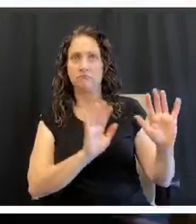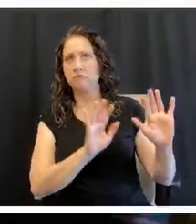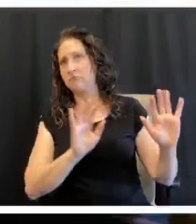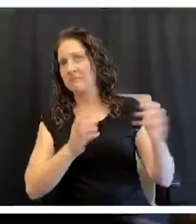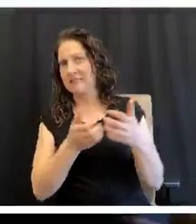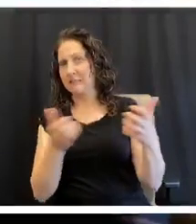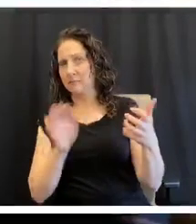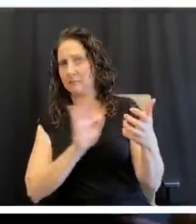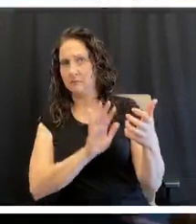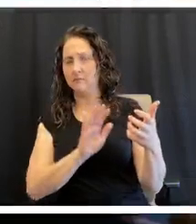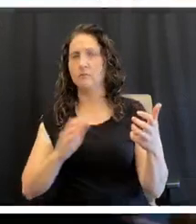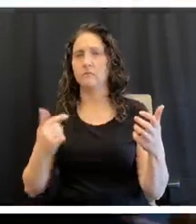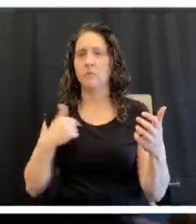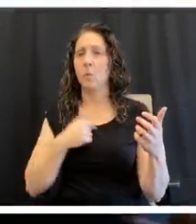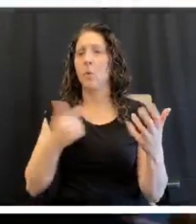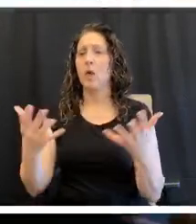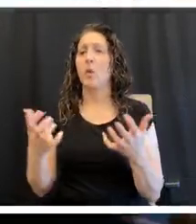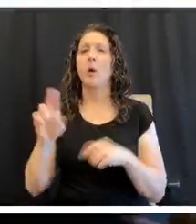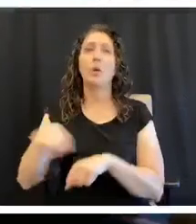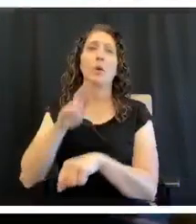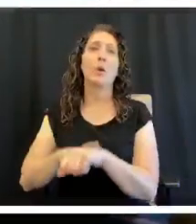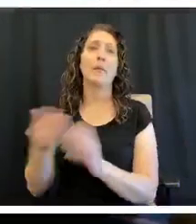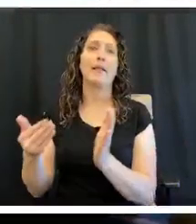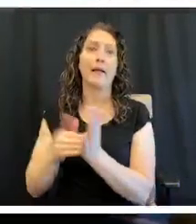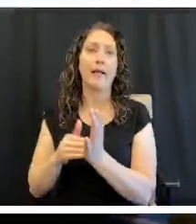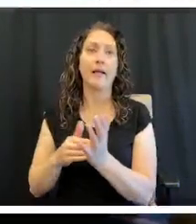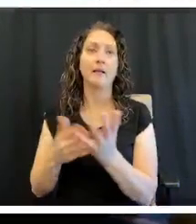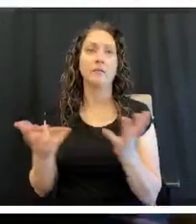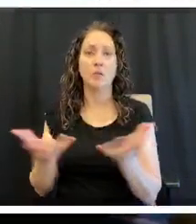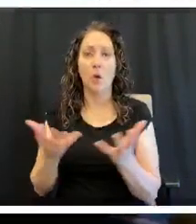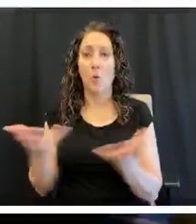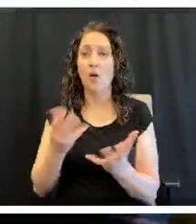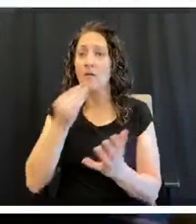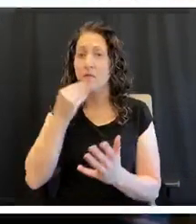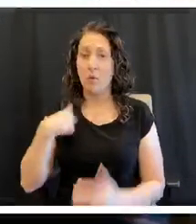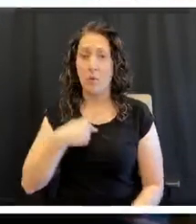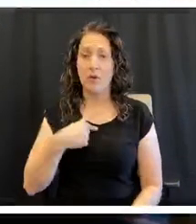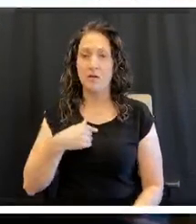and there's nothing wrong with eating the food that we like.